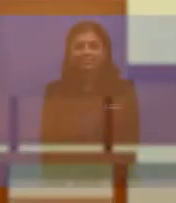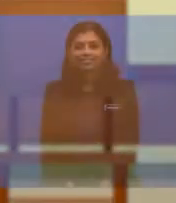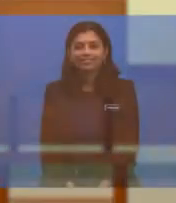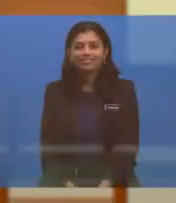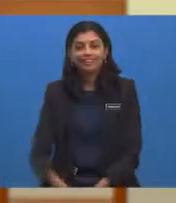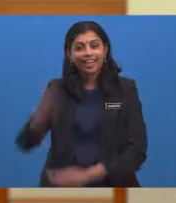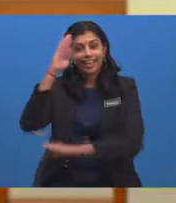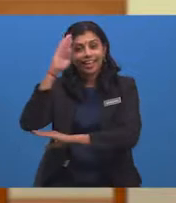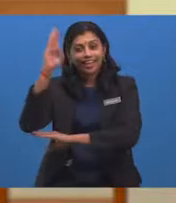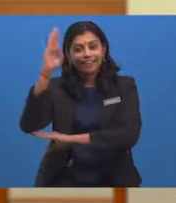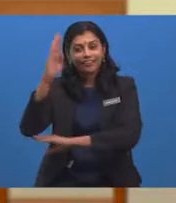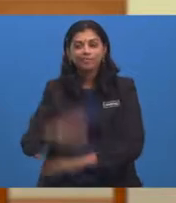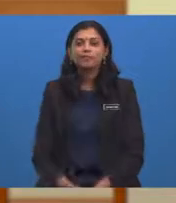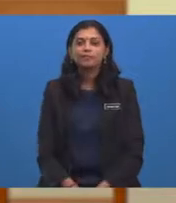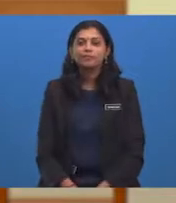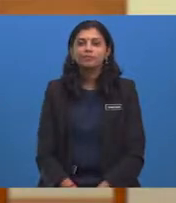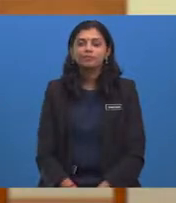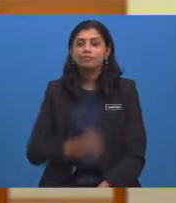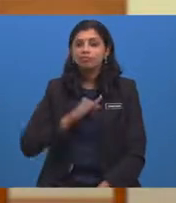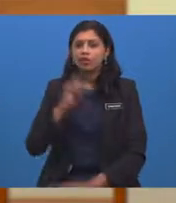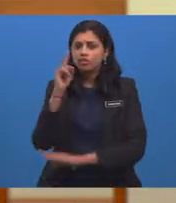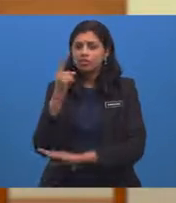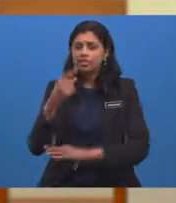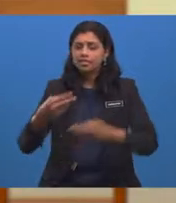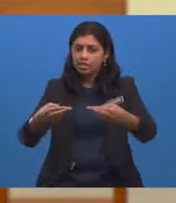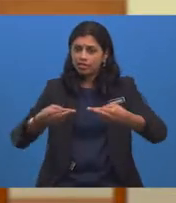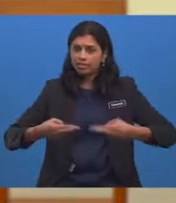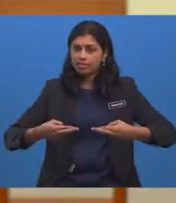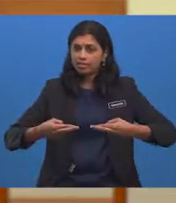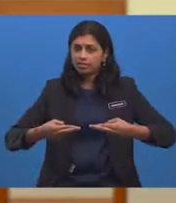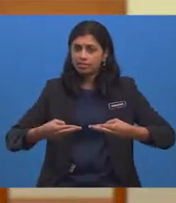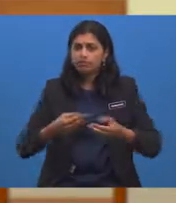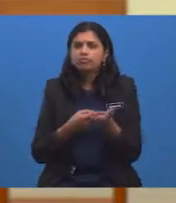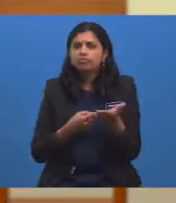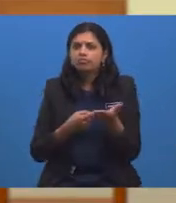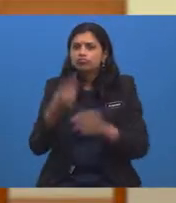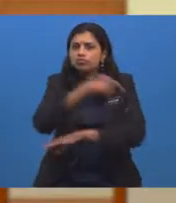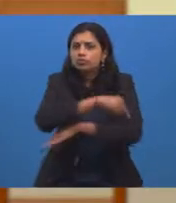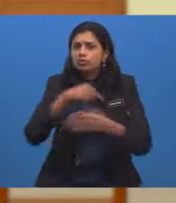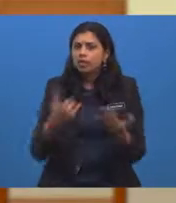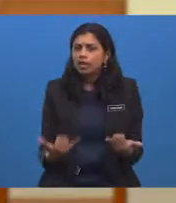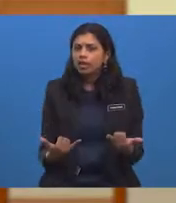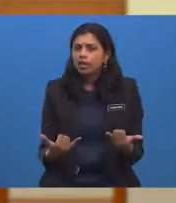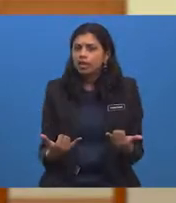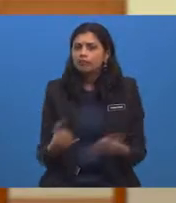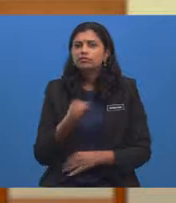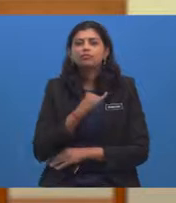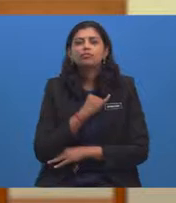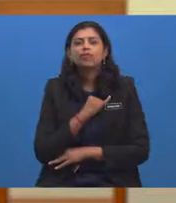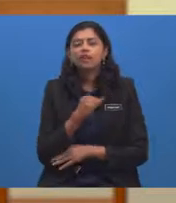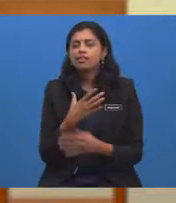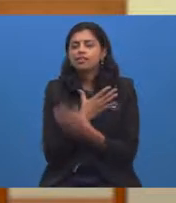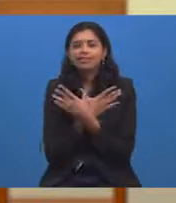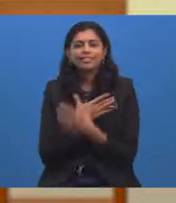Hello there! I just received this today. I absolutely love it whenever I get